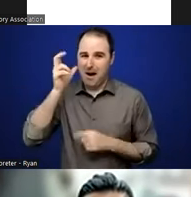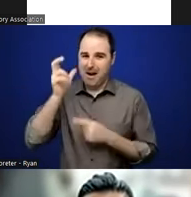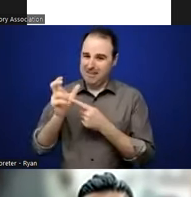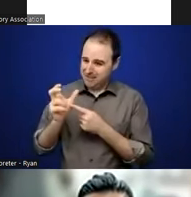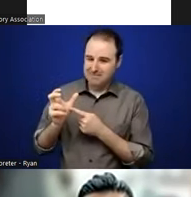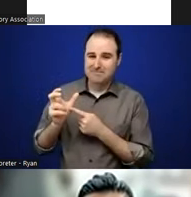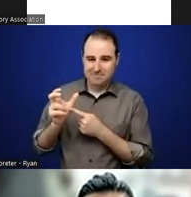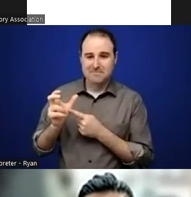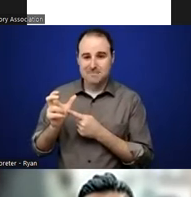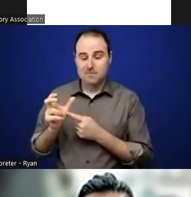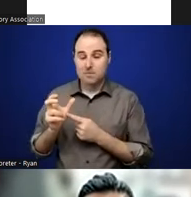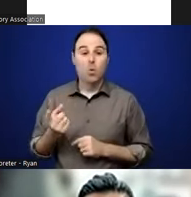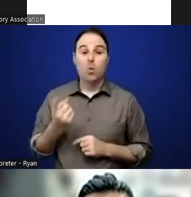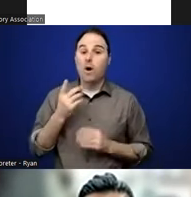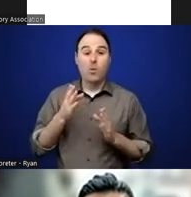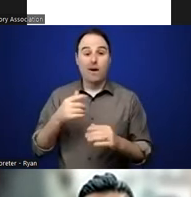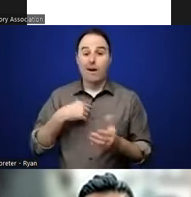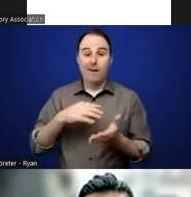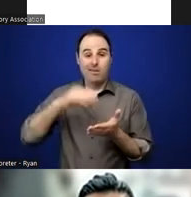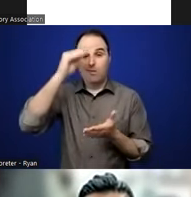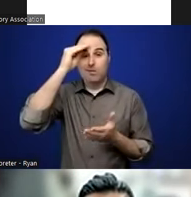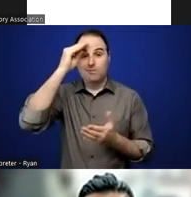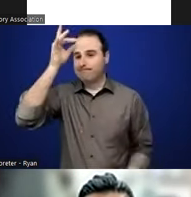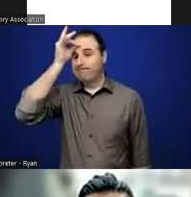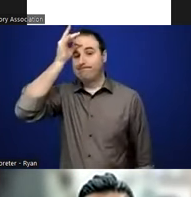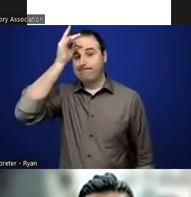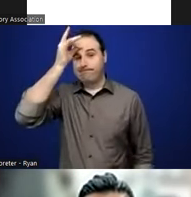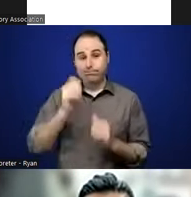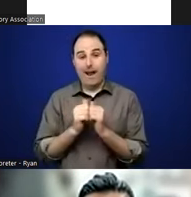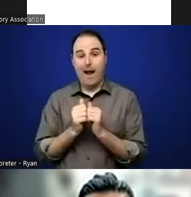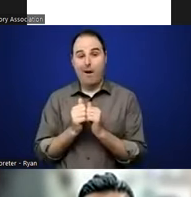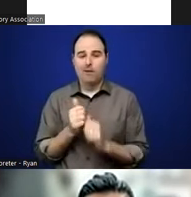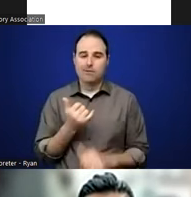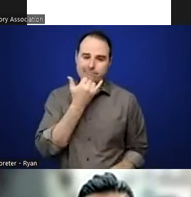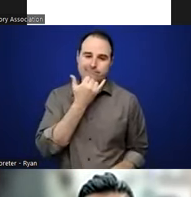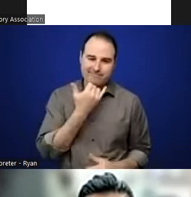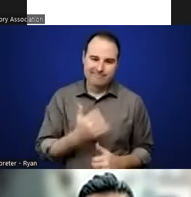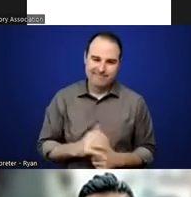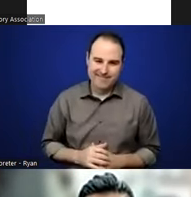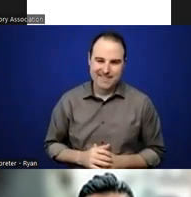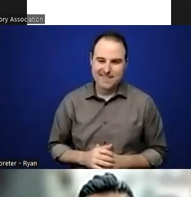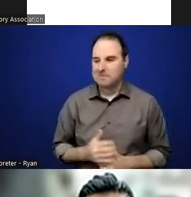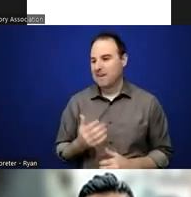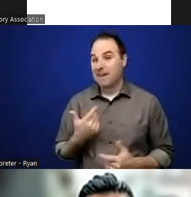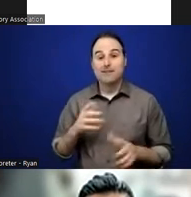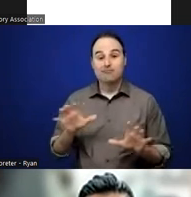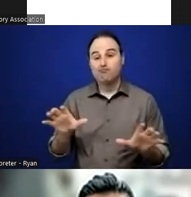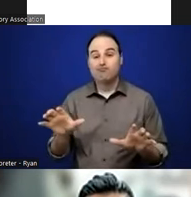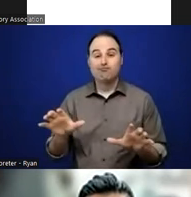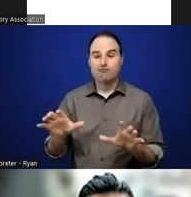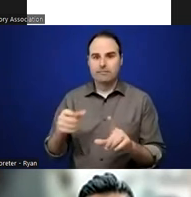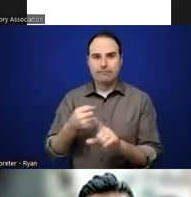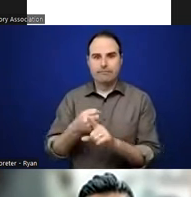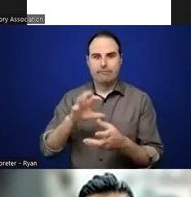uh, best is through mistake. And so sometimes, right. I'll be doing something and I don't get a result. And then I have to figure out